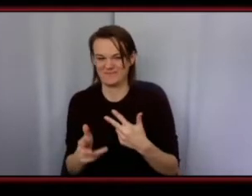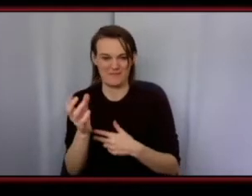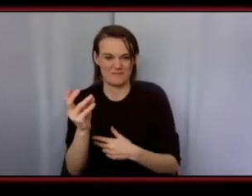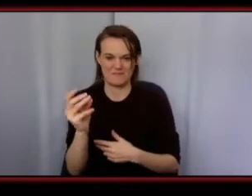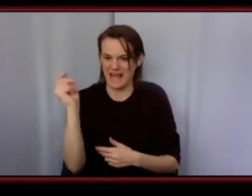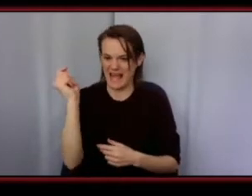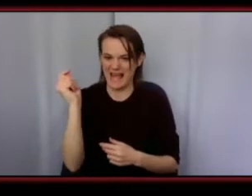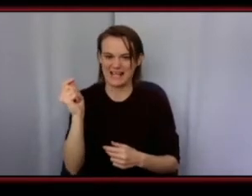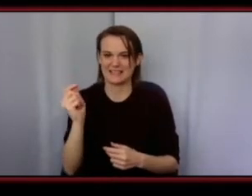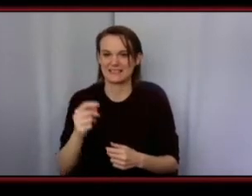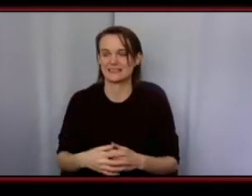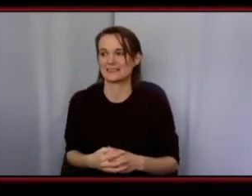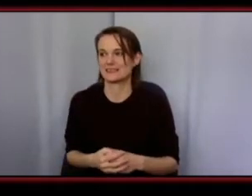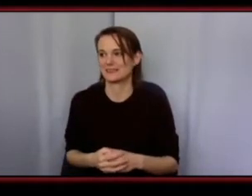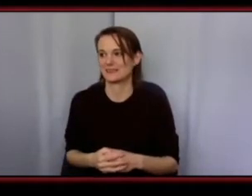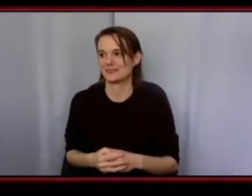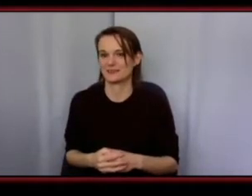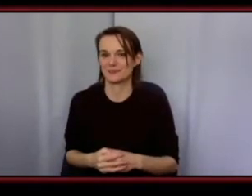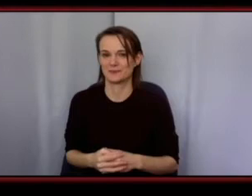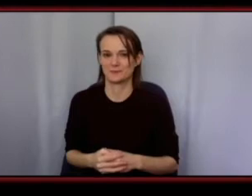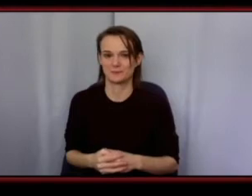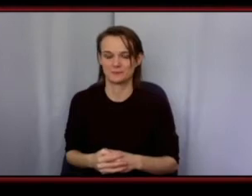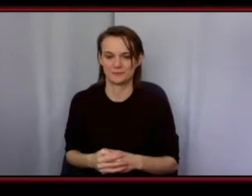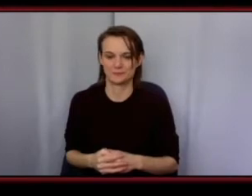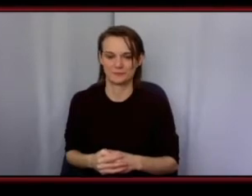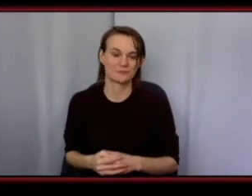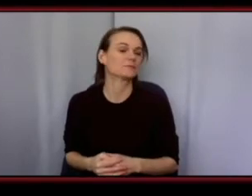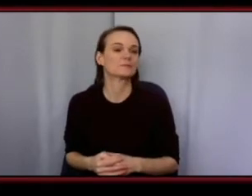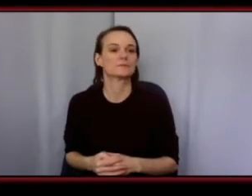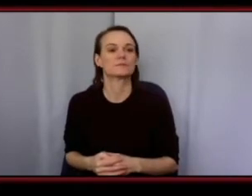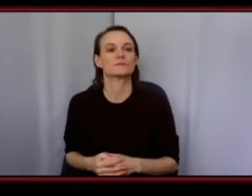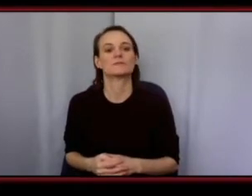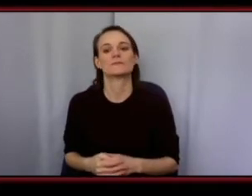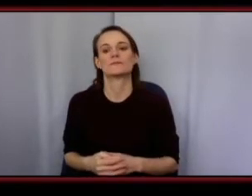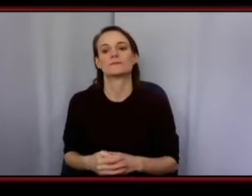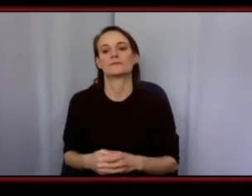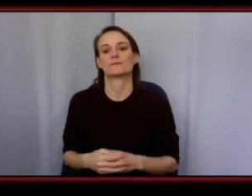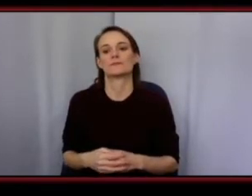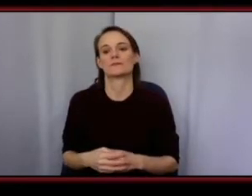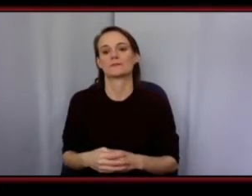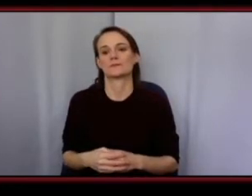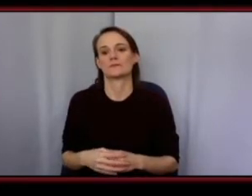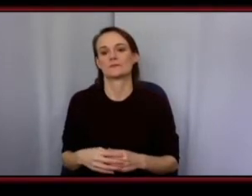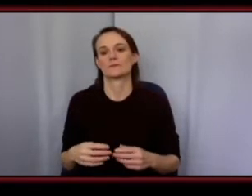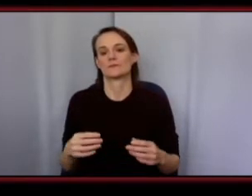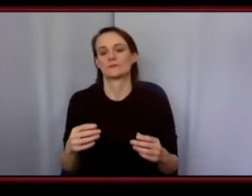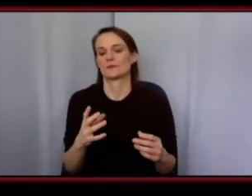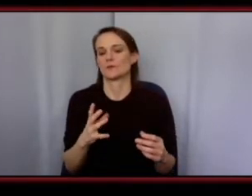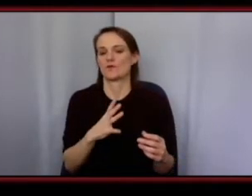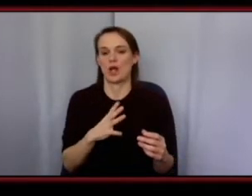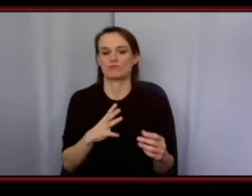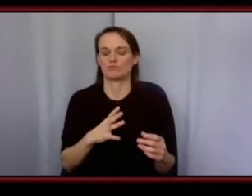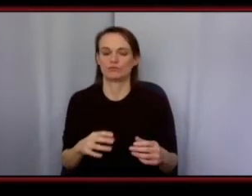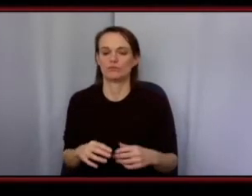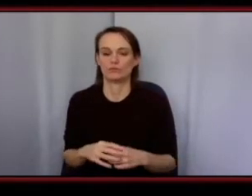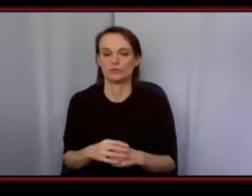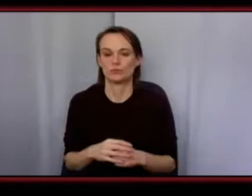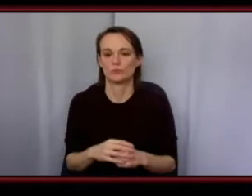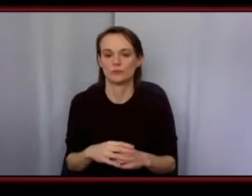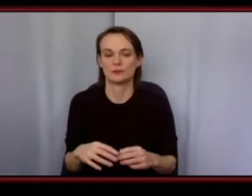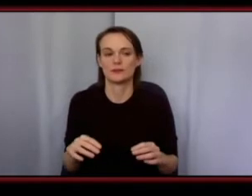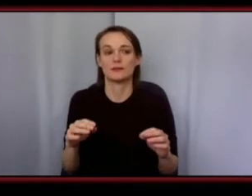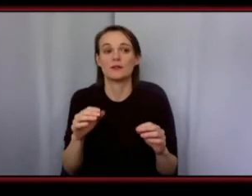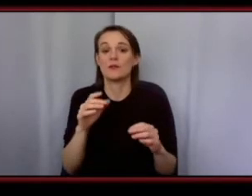questions just for time's sake um in in lights of african heritage month i wanted to ask you guys who are your favorite notable